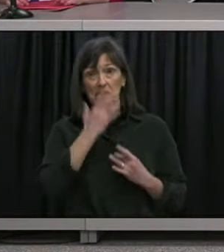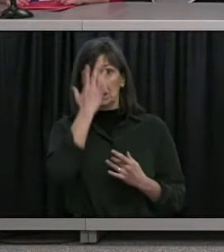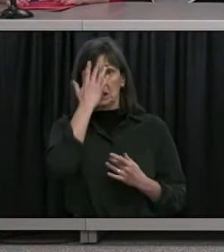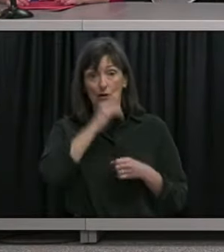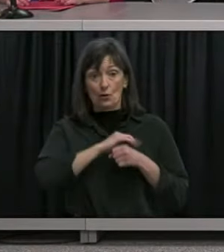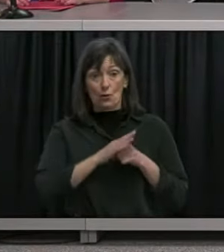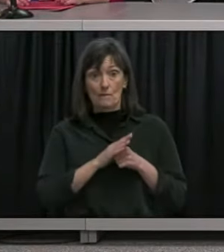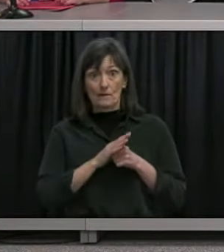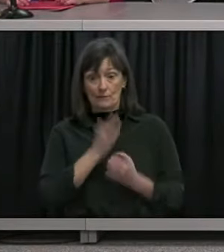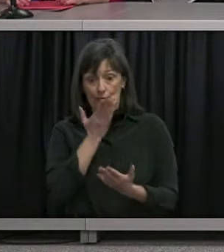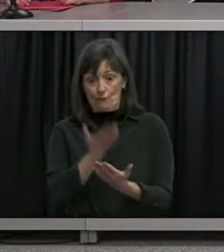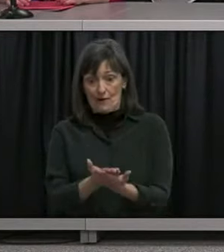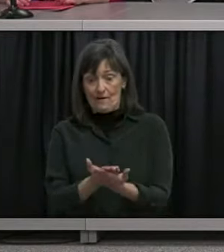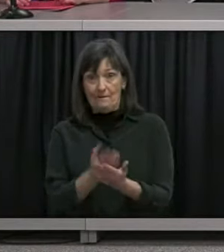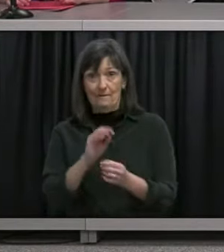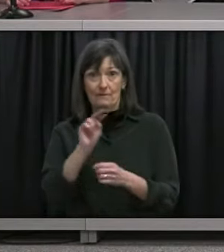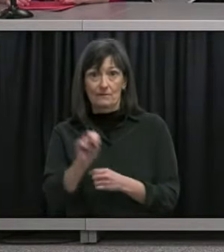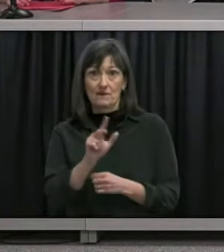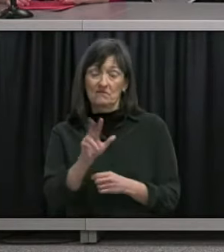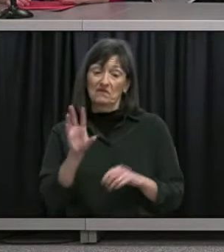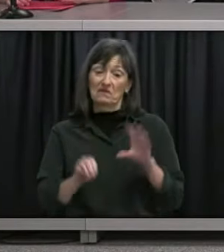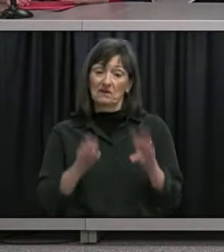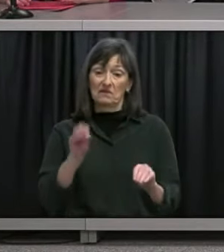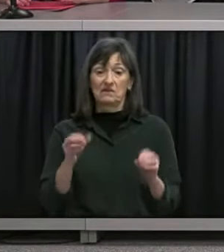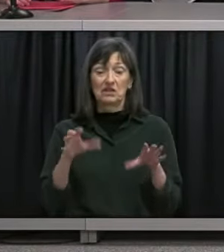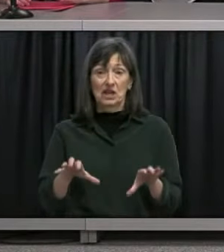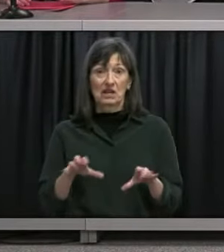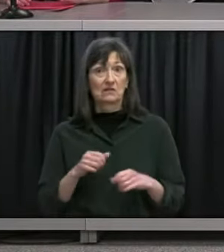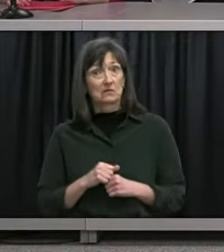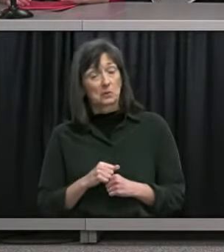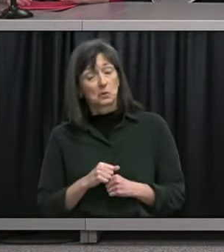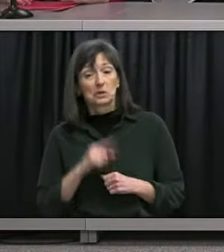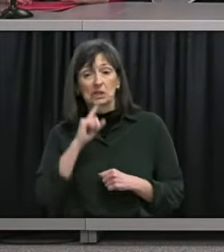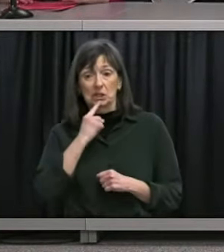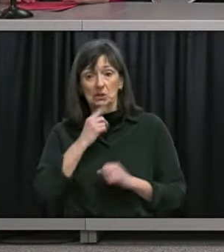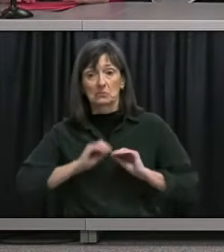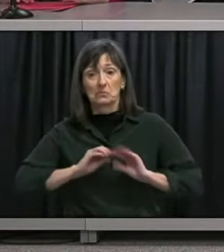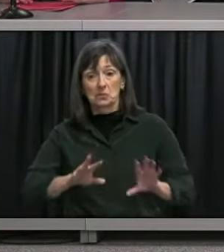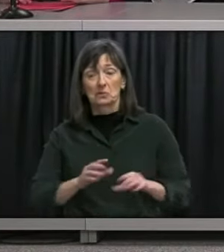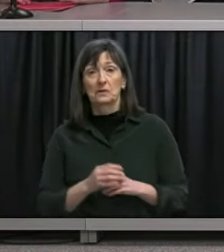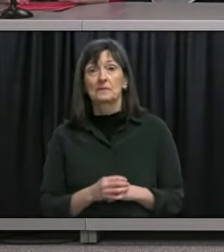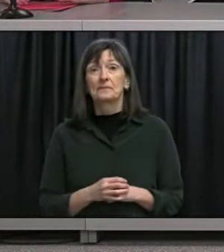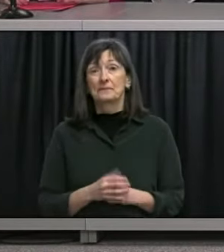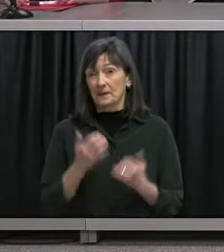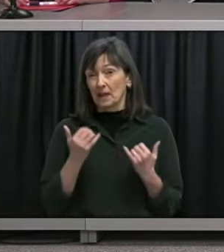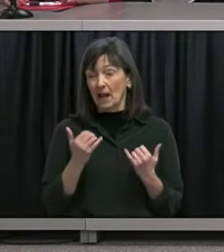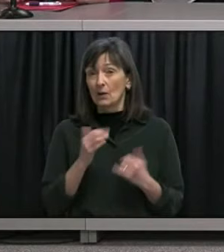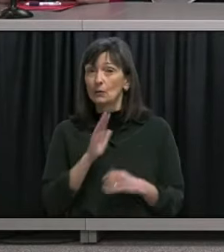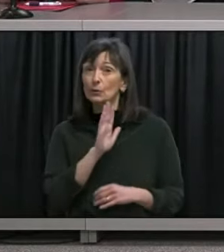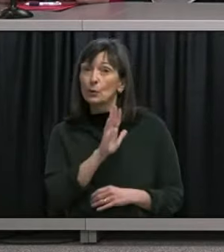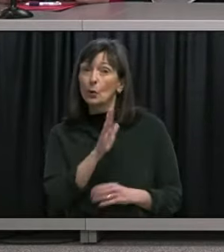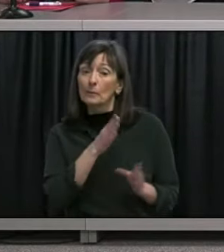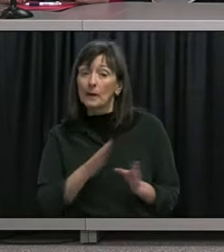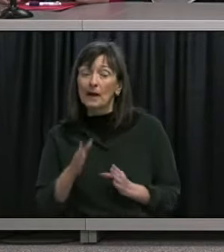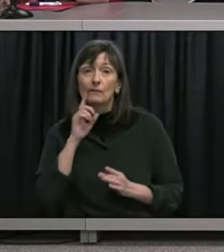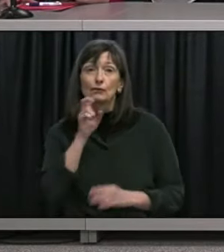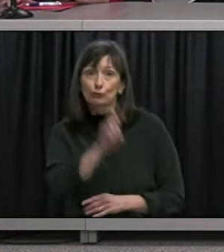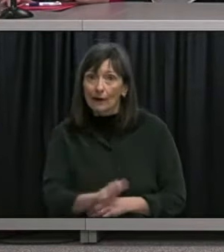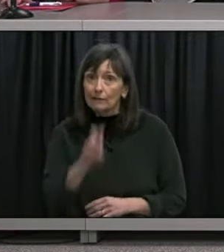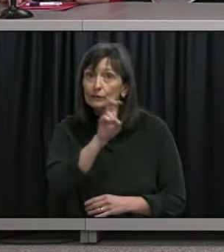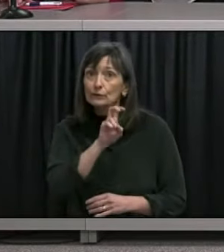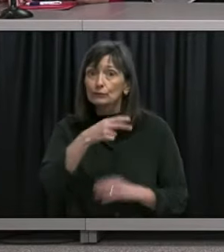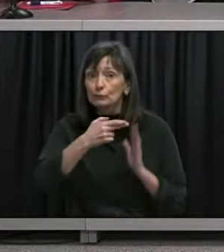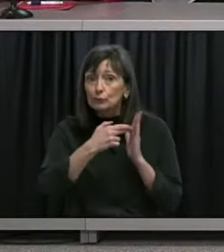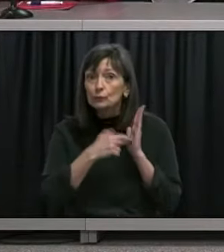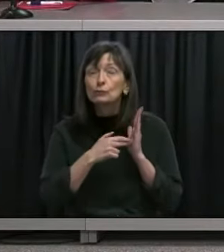does that impact our decisions in terms of rotational workers and travel restrictions